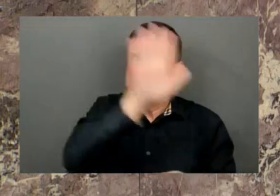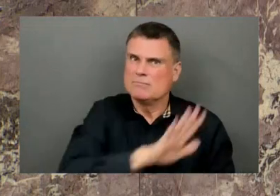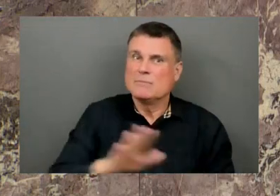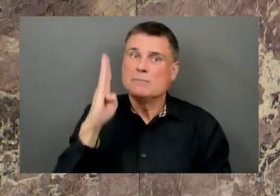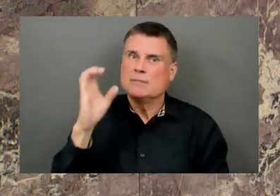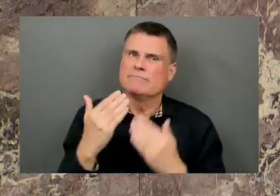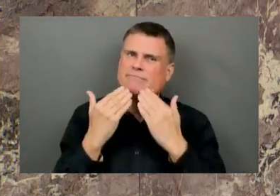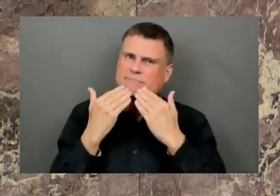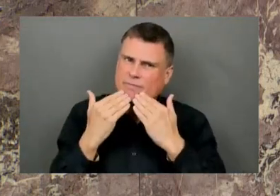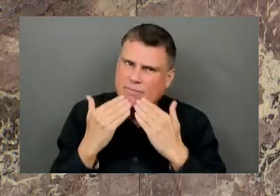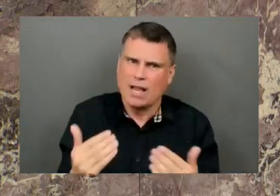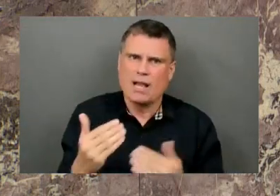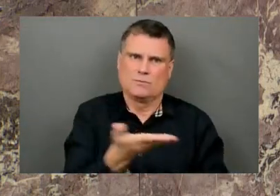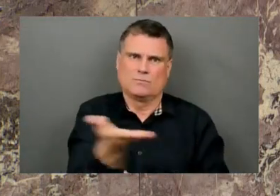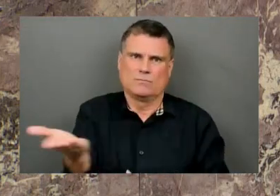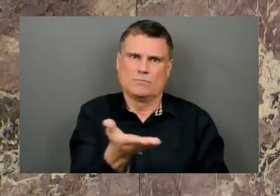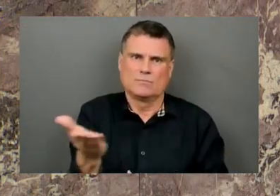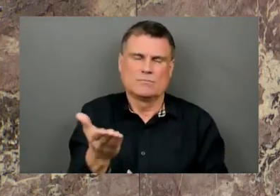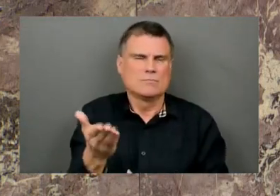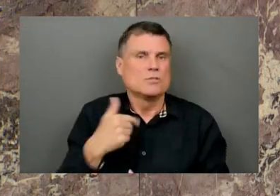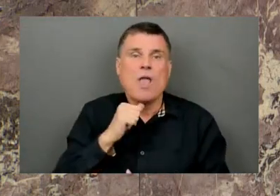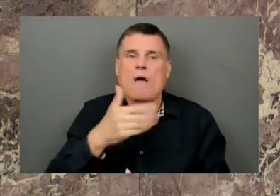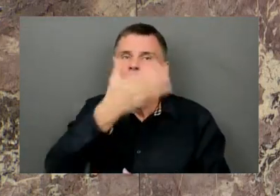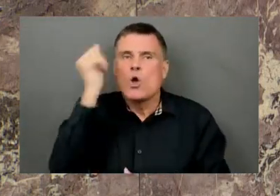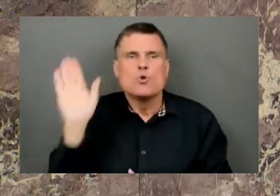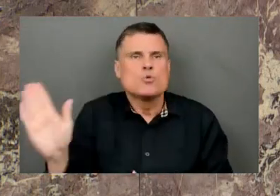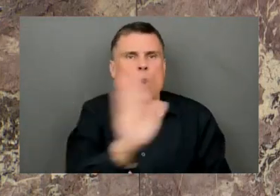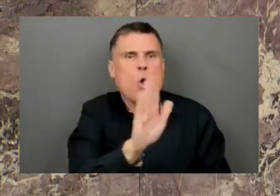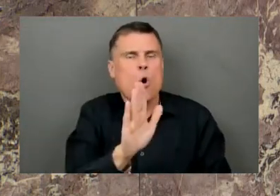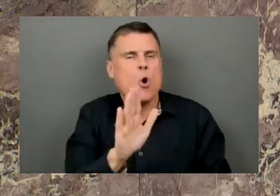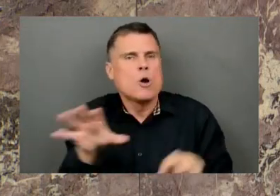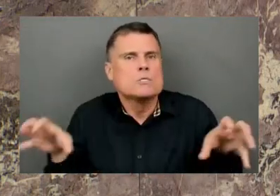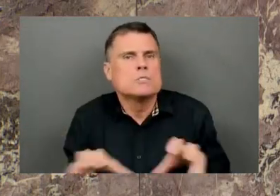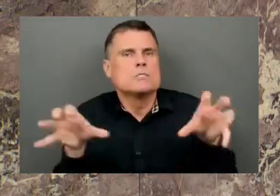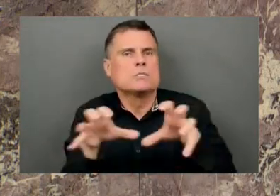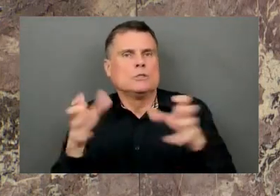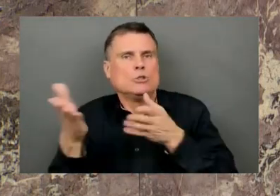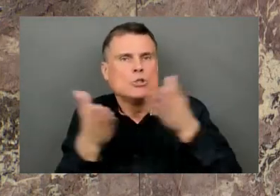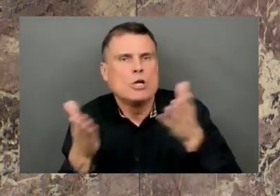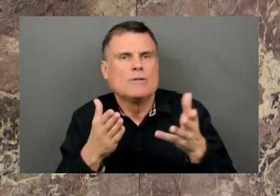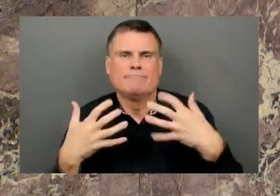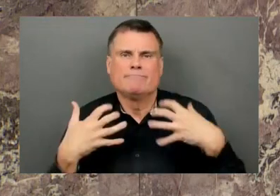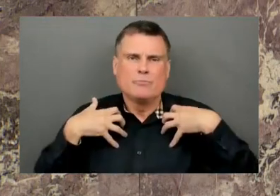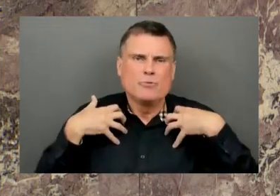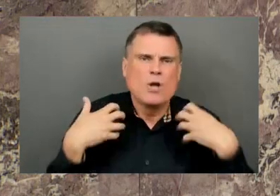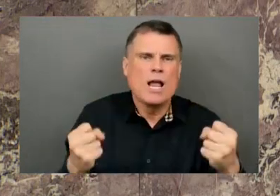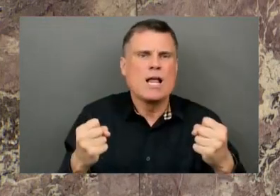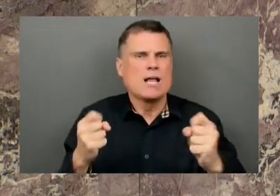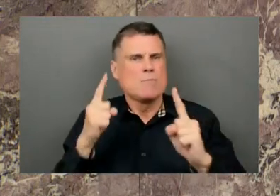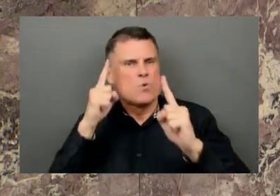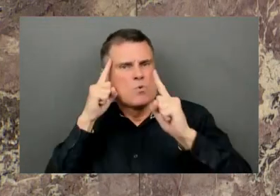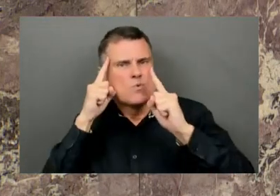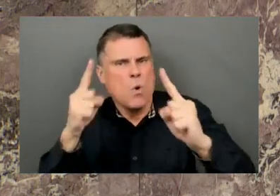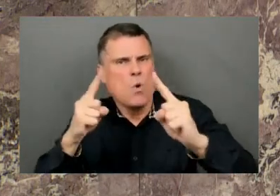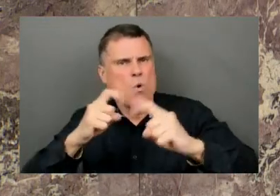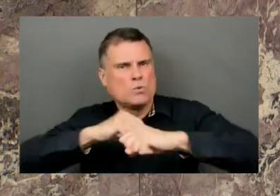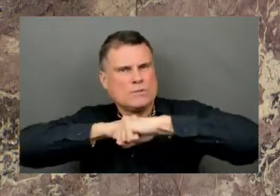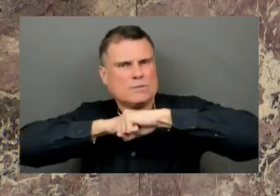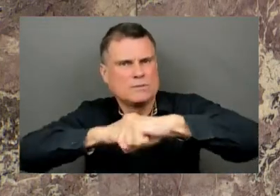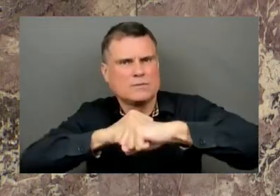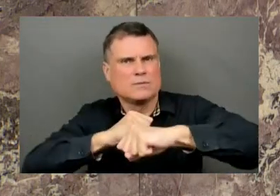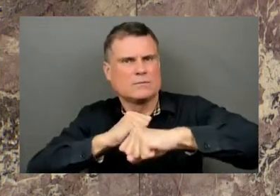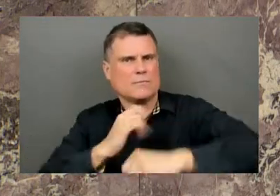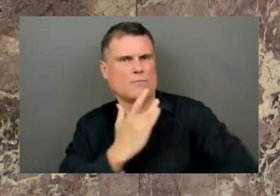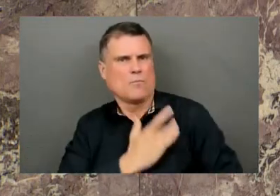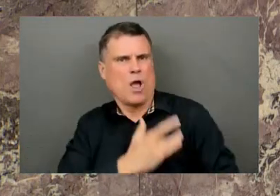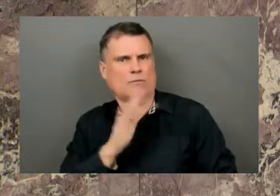wildfires, and I commend their bravery and dedication to protecting our province. These remarkable individuals are our province's heroes,